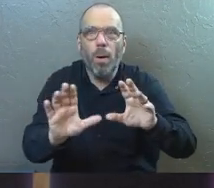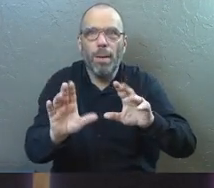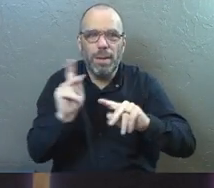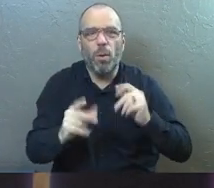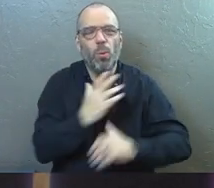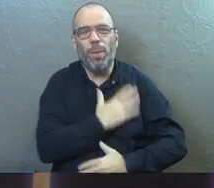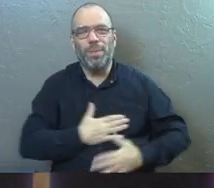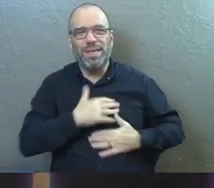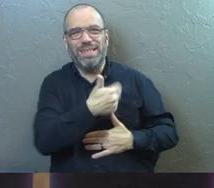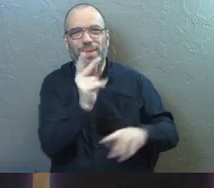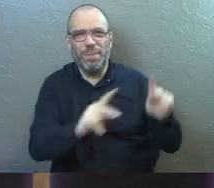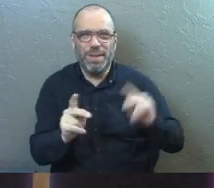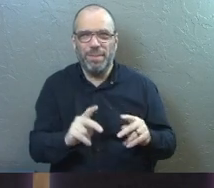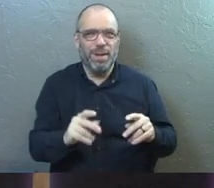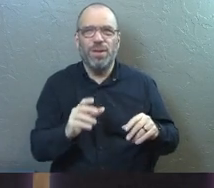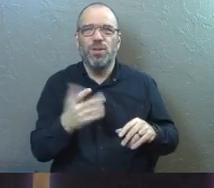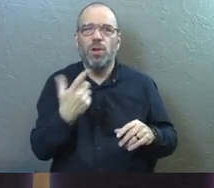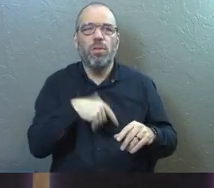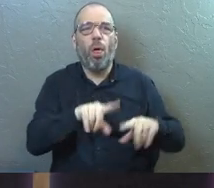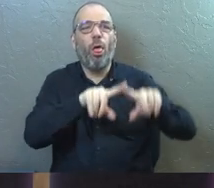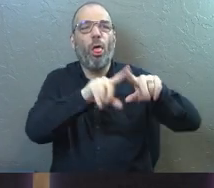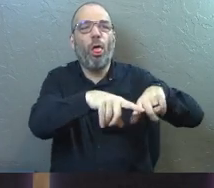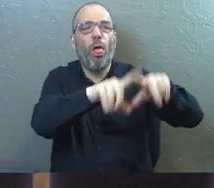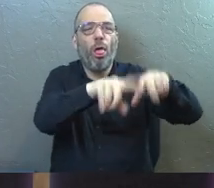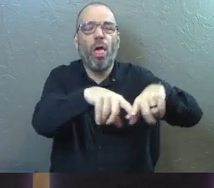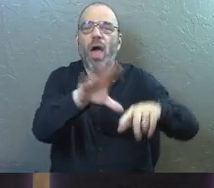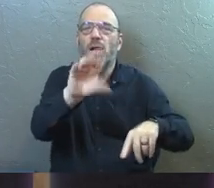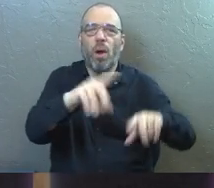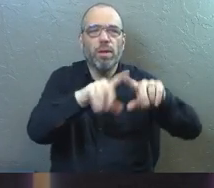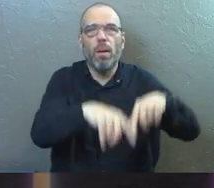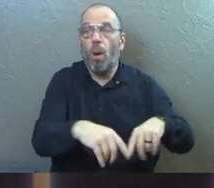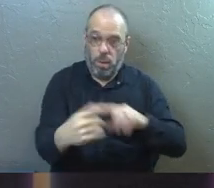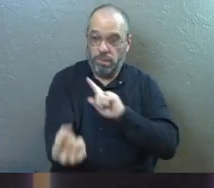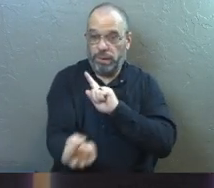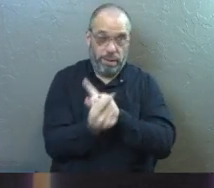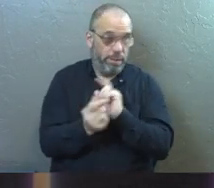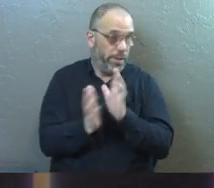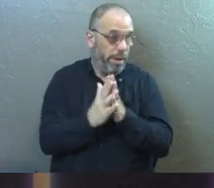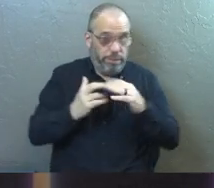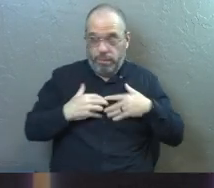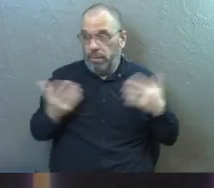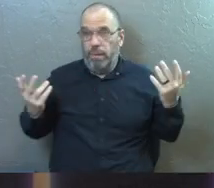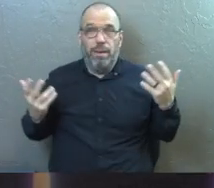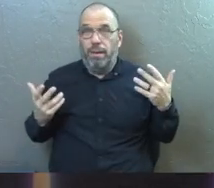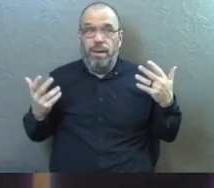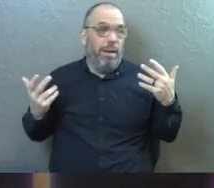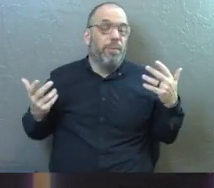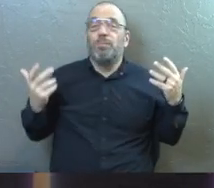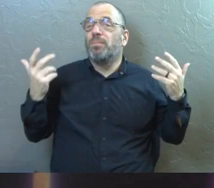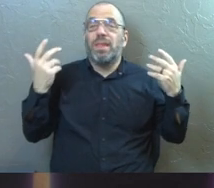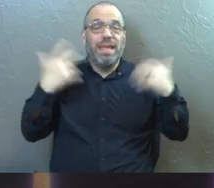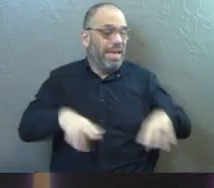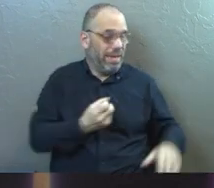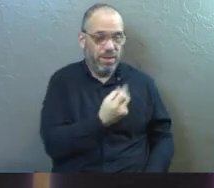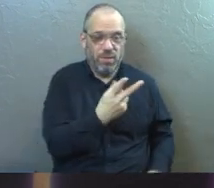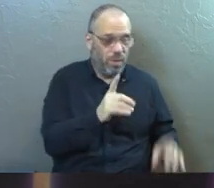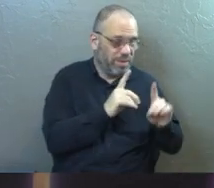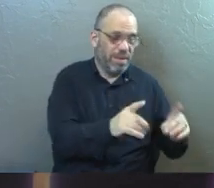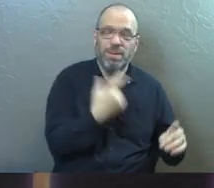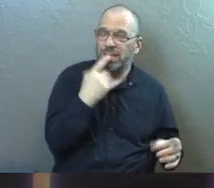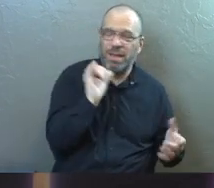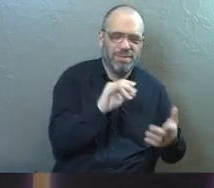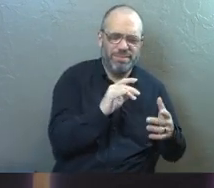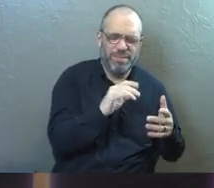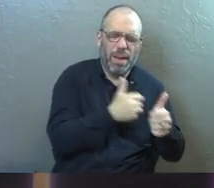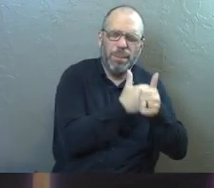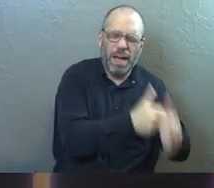pleasing. Right? The codependent people pleasing comes in. Well, they came to me and asked. Any of the 12 disciples could have